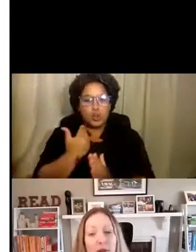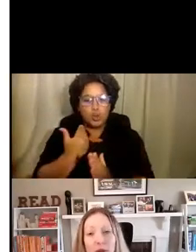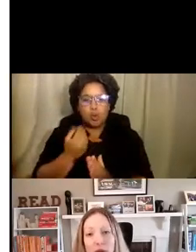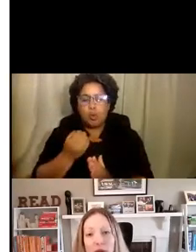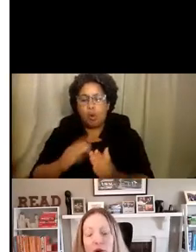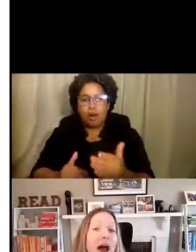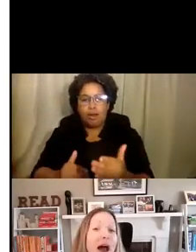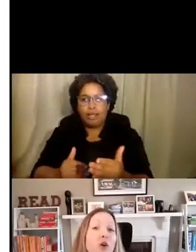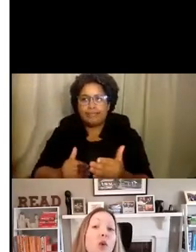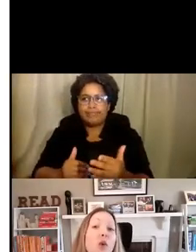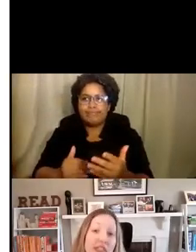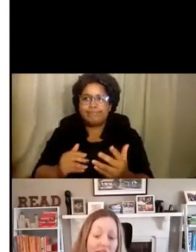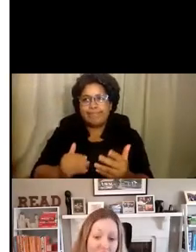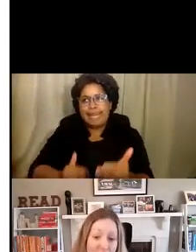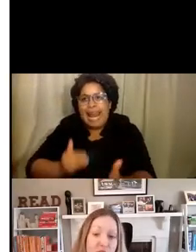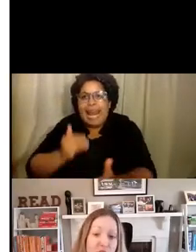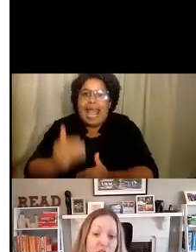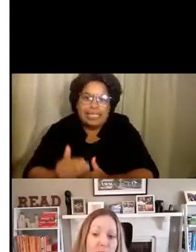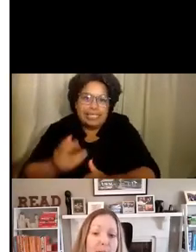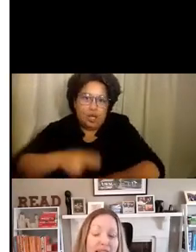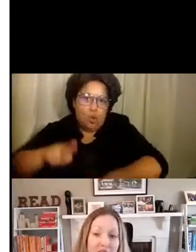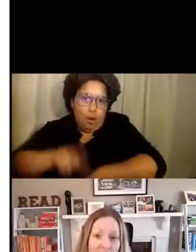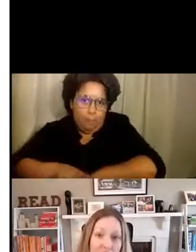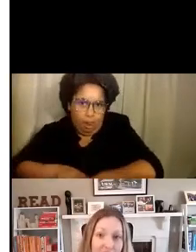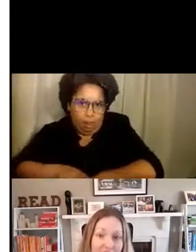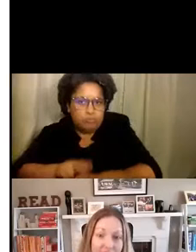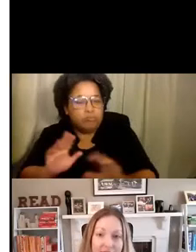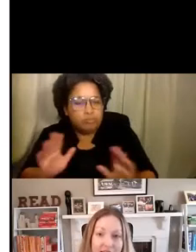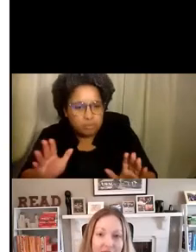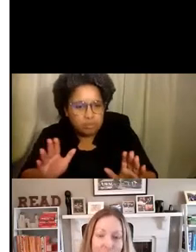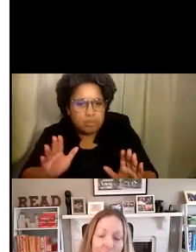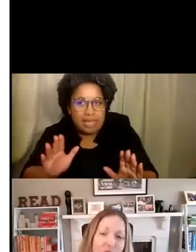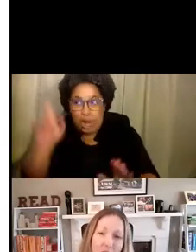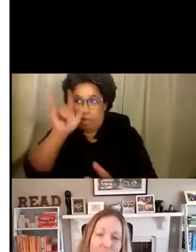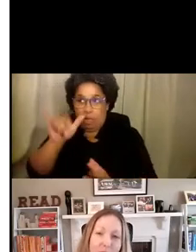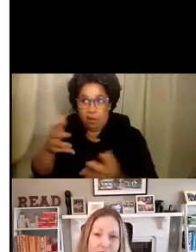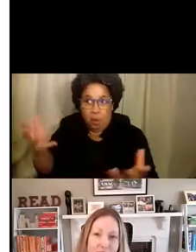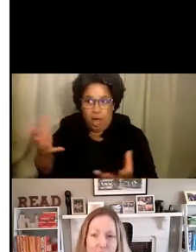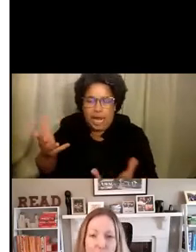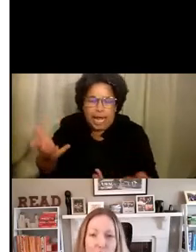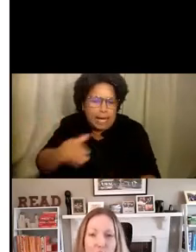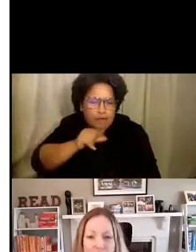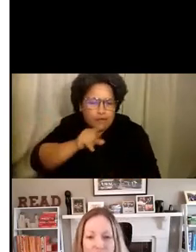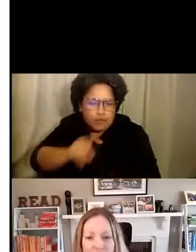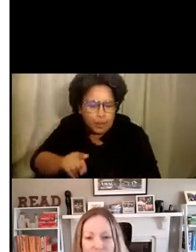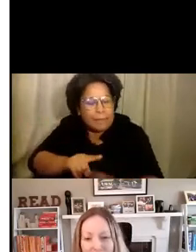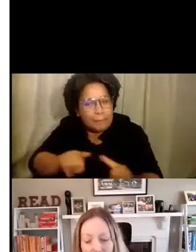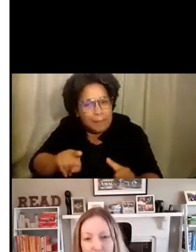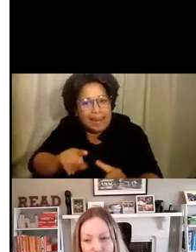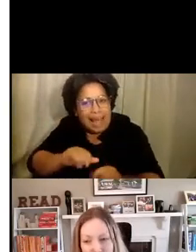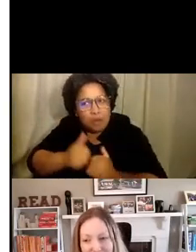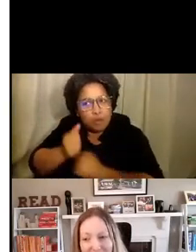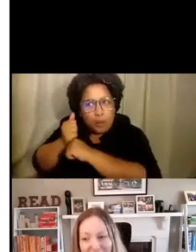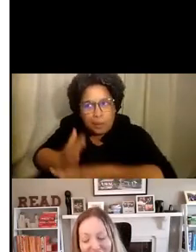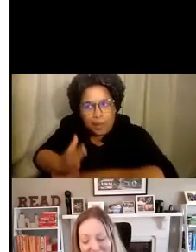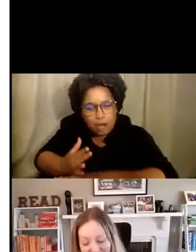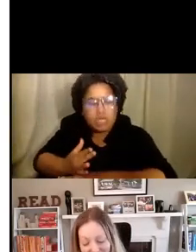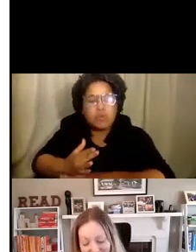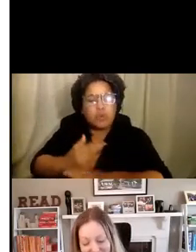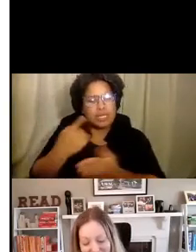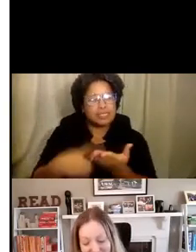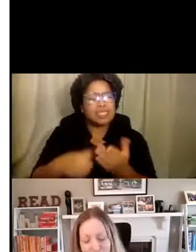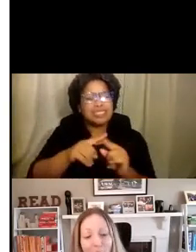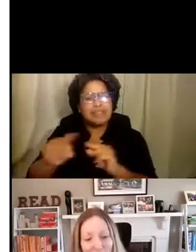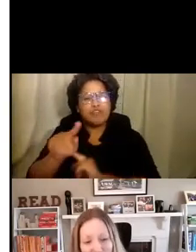normal, no matter what that future might look like. And we'll talk about some tools to help you do that.